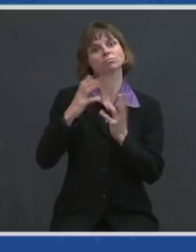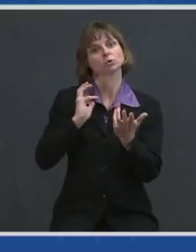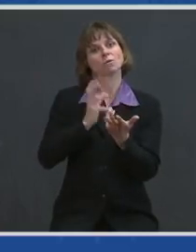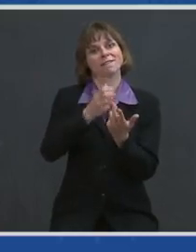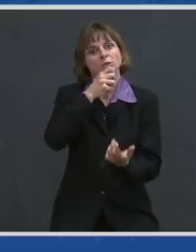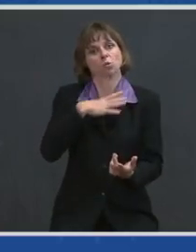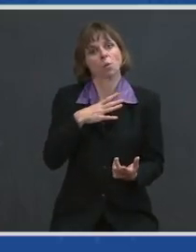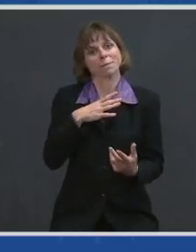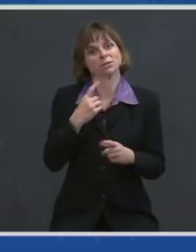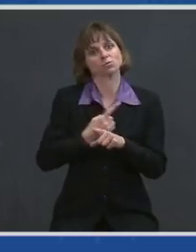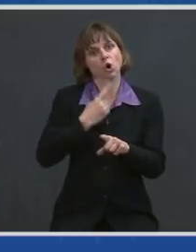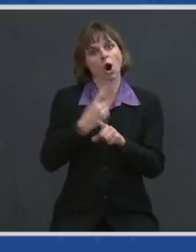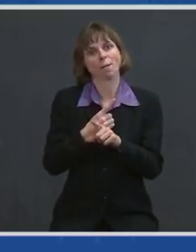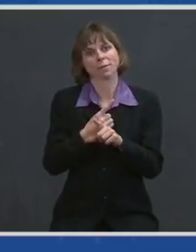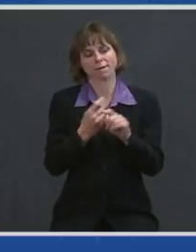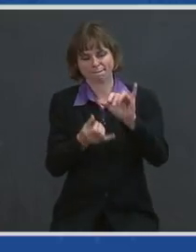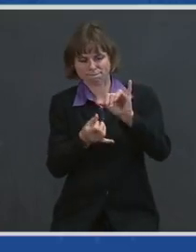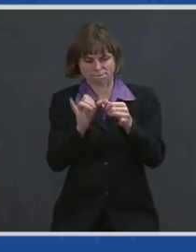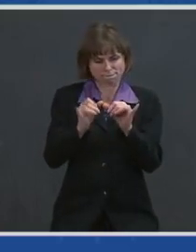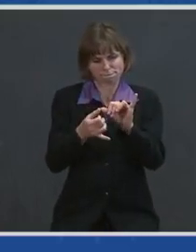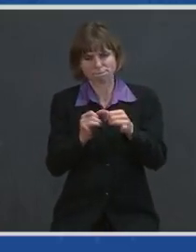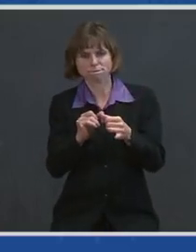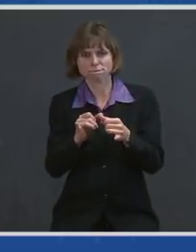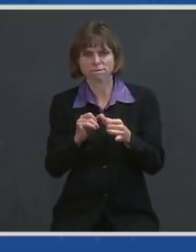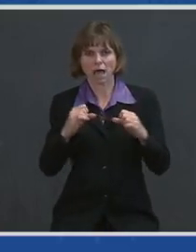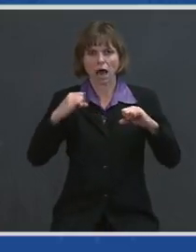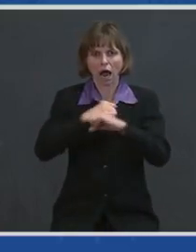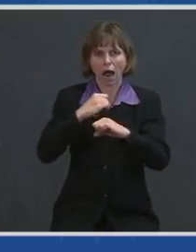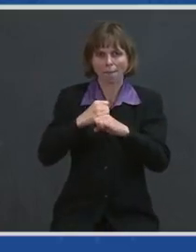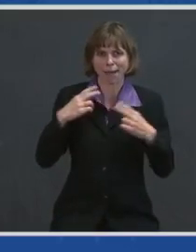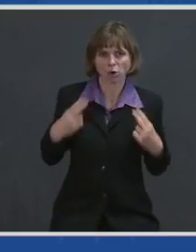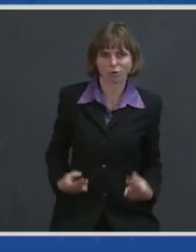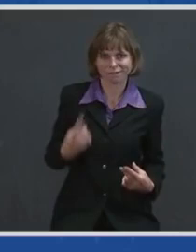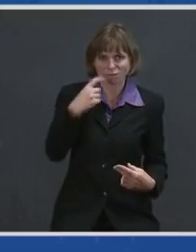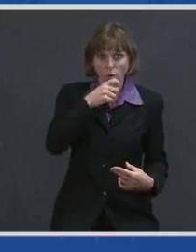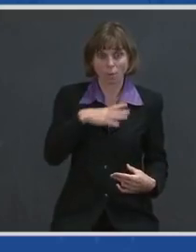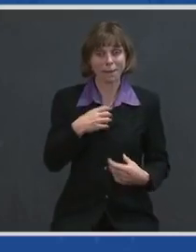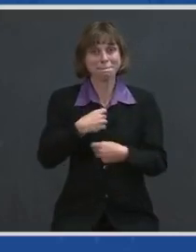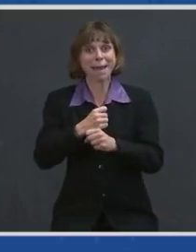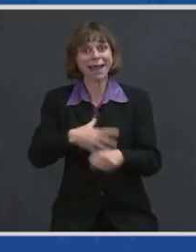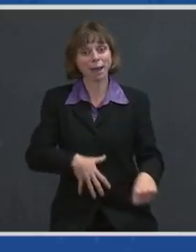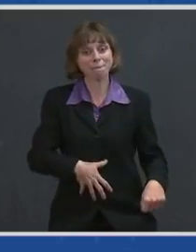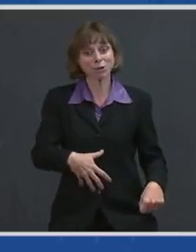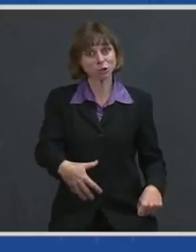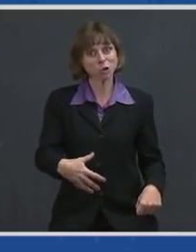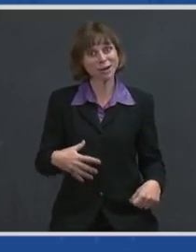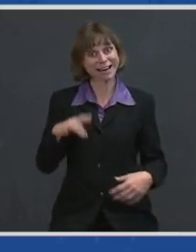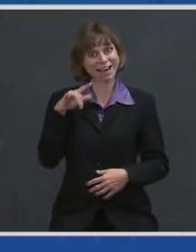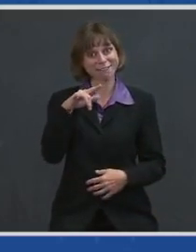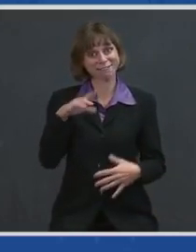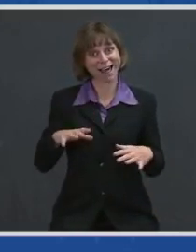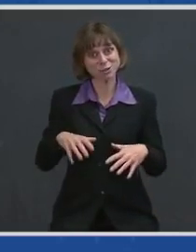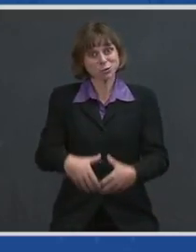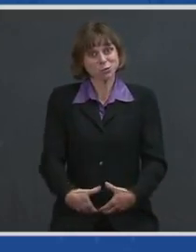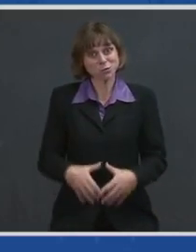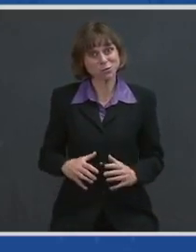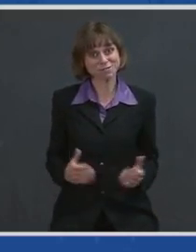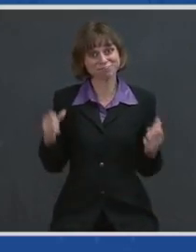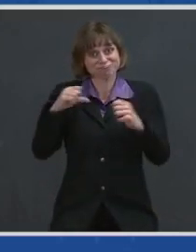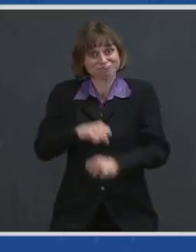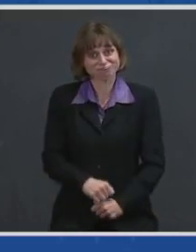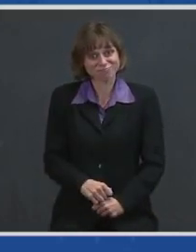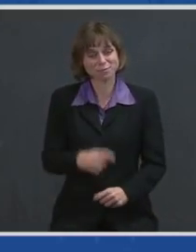tailoring combat uniforms for women, creating maternity flight suits, updating requirements